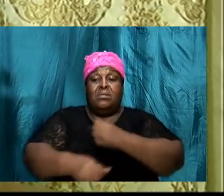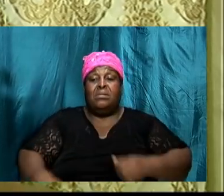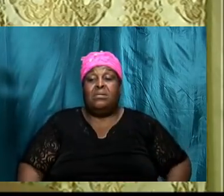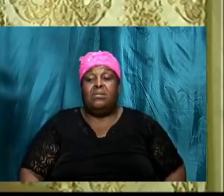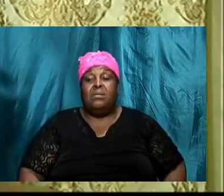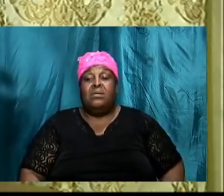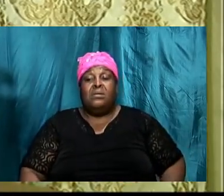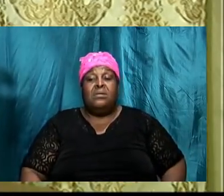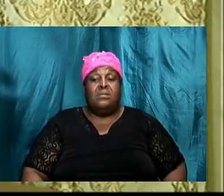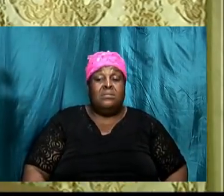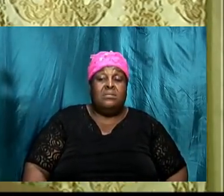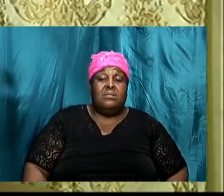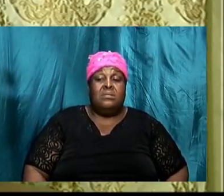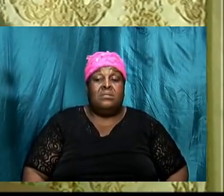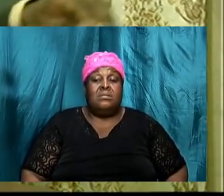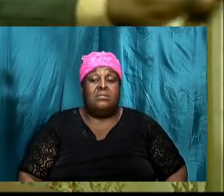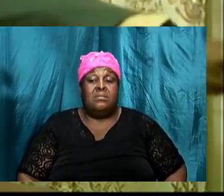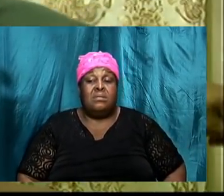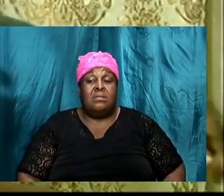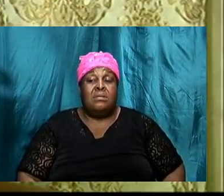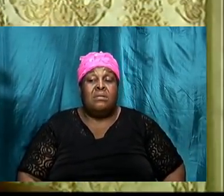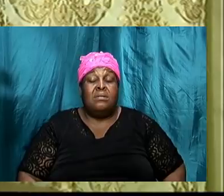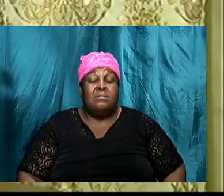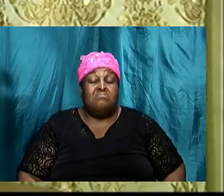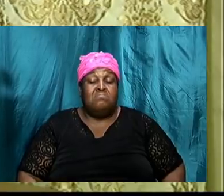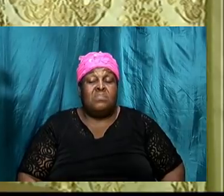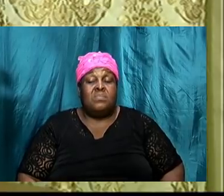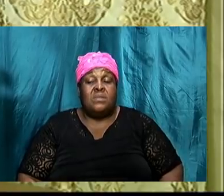upon her but upon Abraham